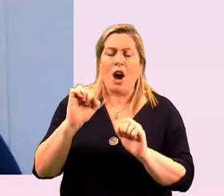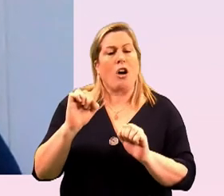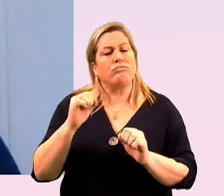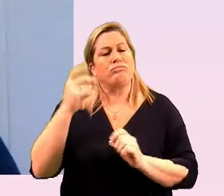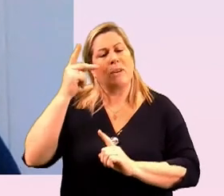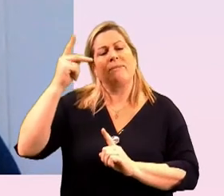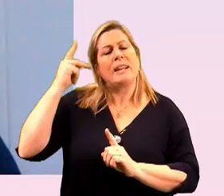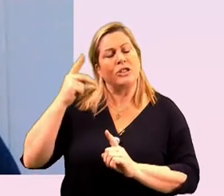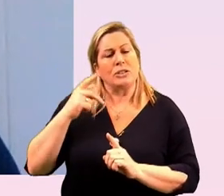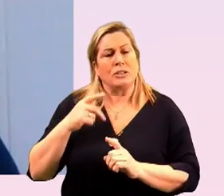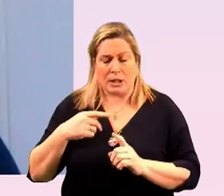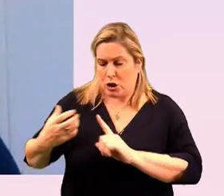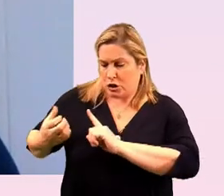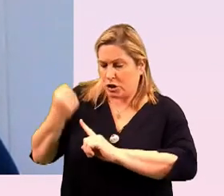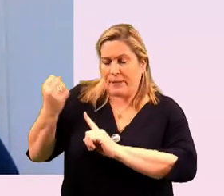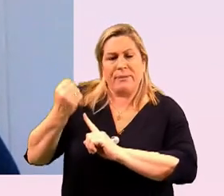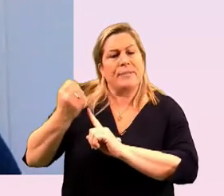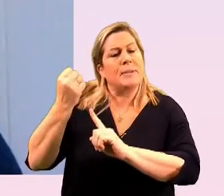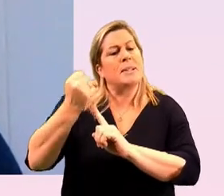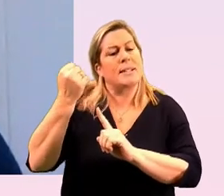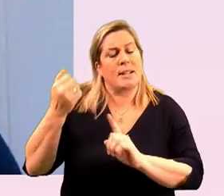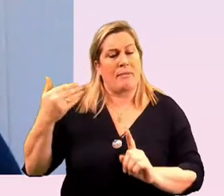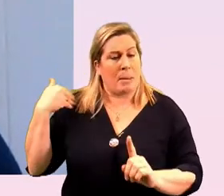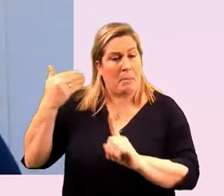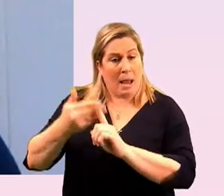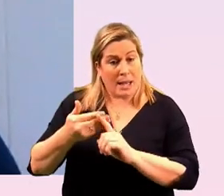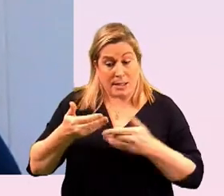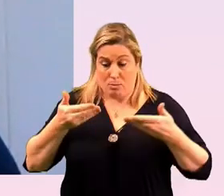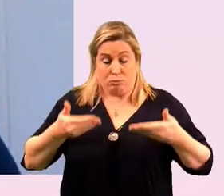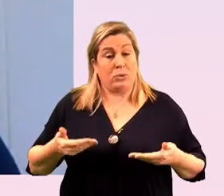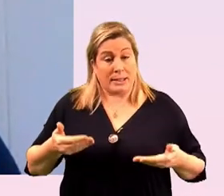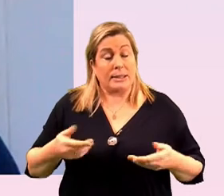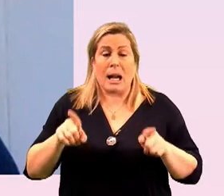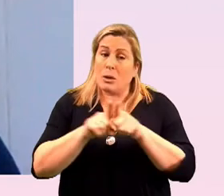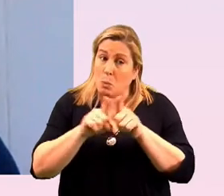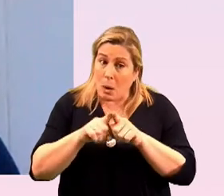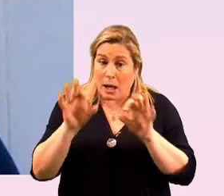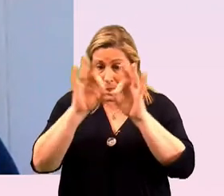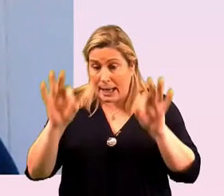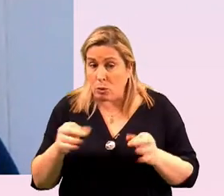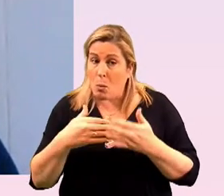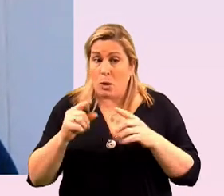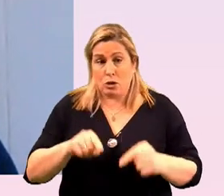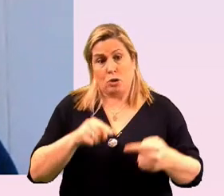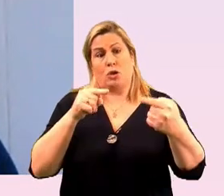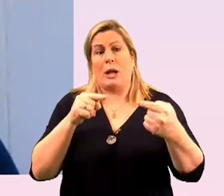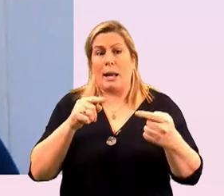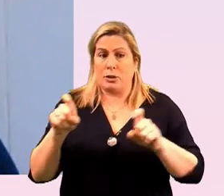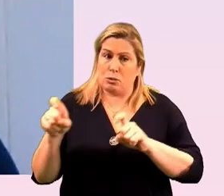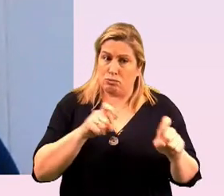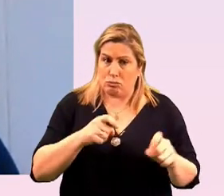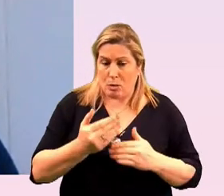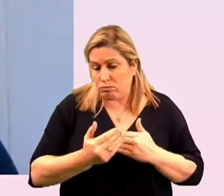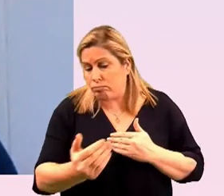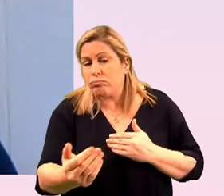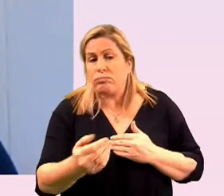the key achievements of the past and the present but also outline the challenges and why philanthropy is